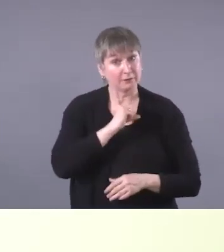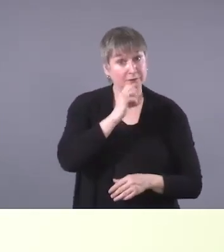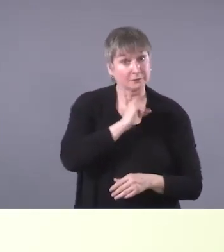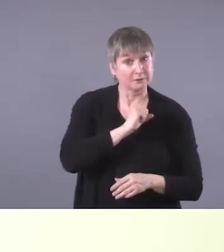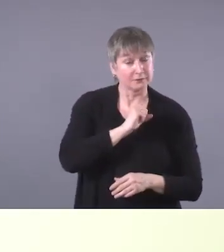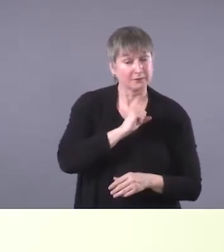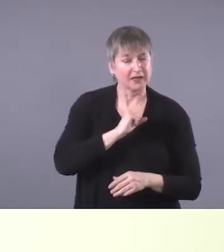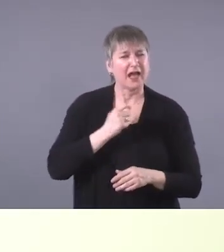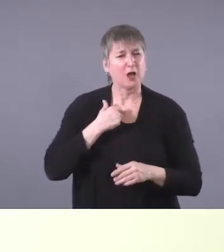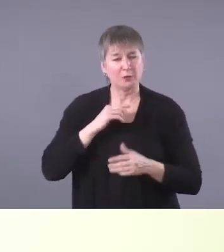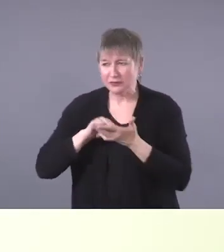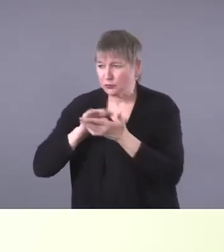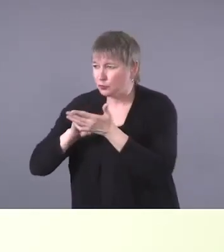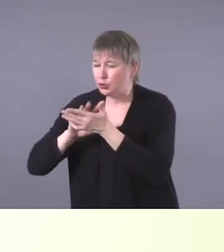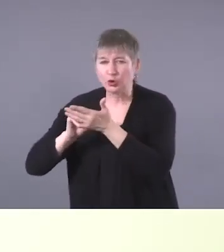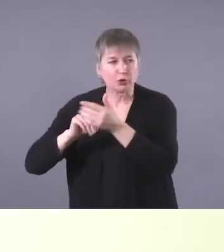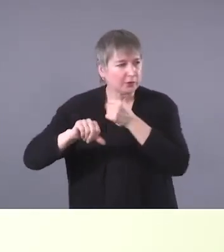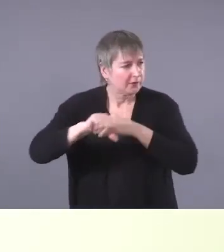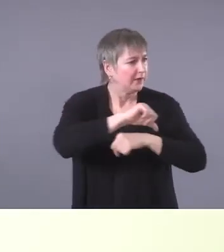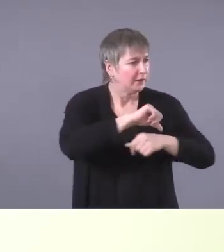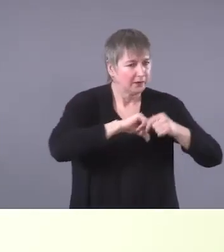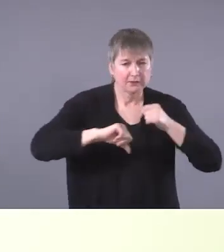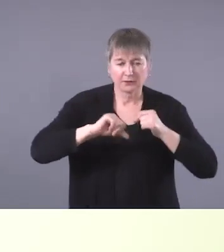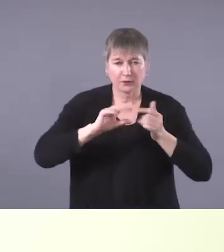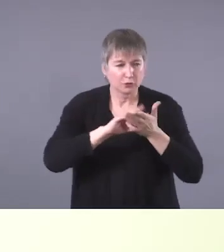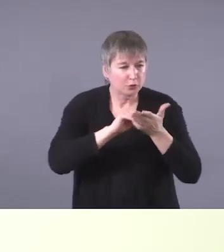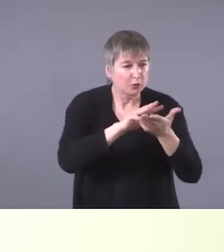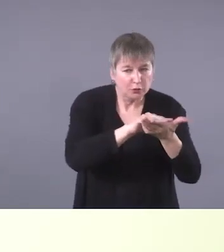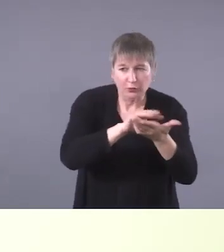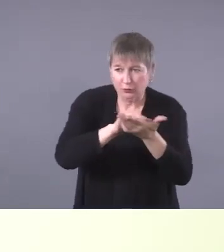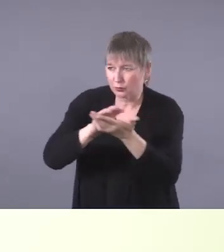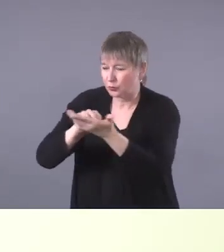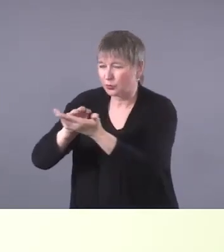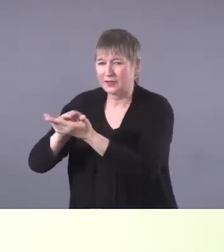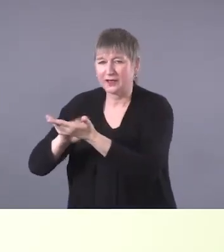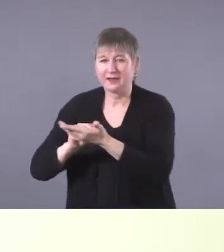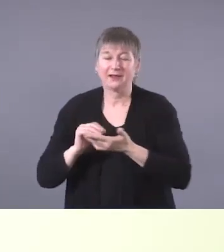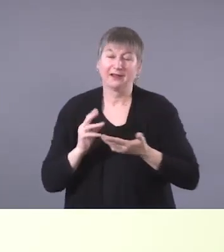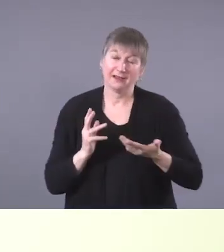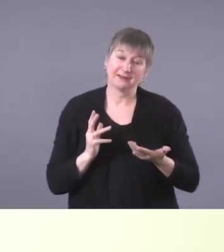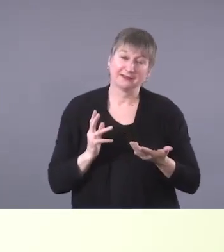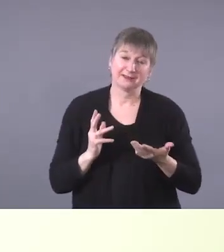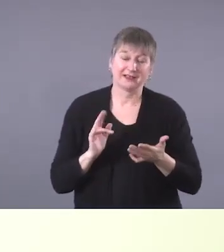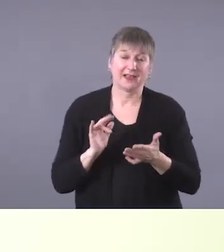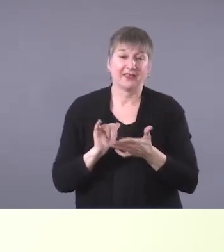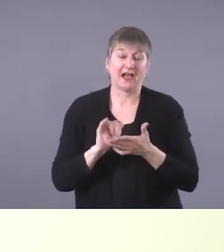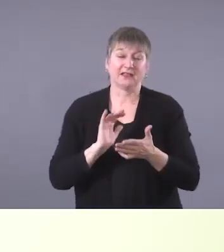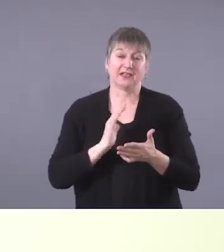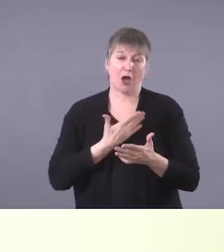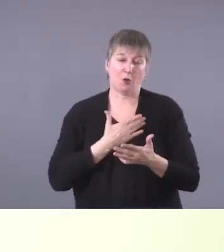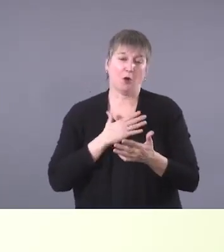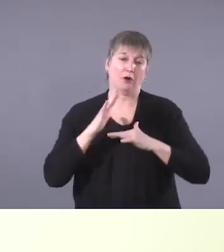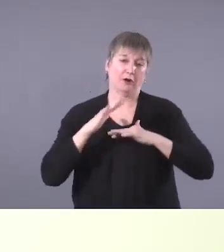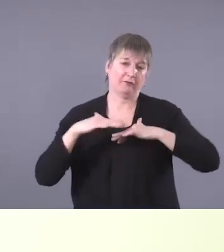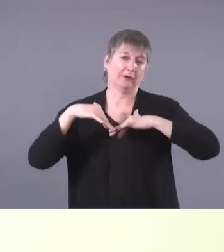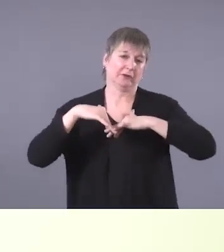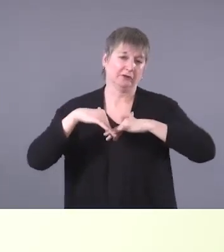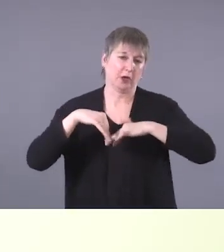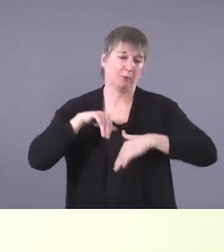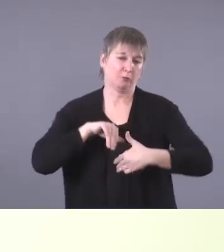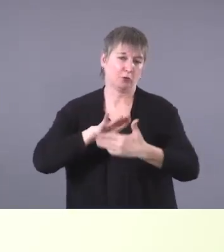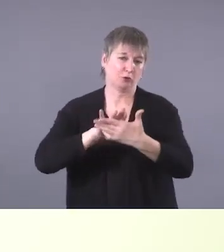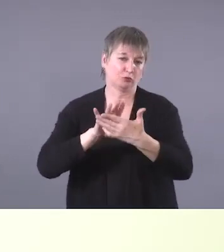to learn from everyone. Um, and that's kind of a, uh, an indigenous format way of learning. So.